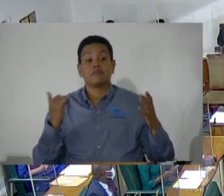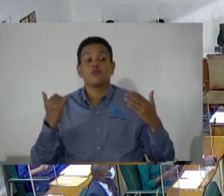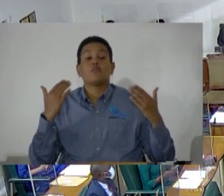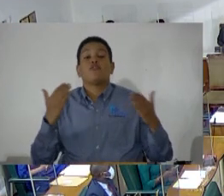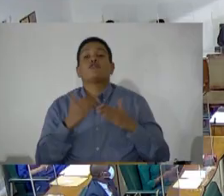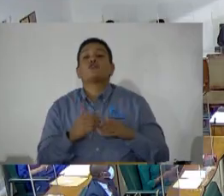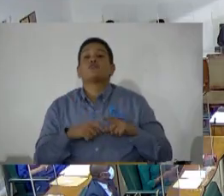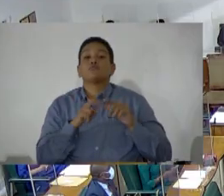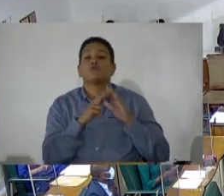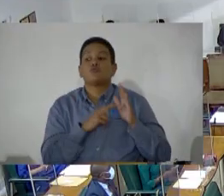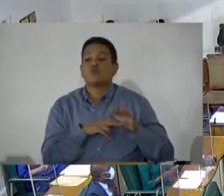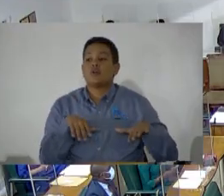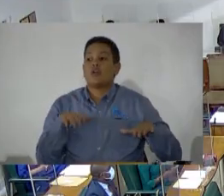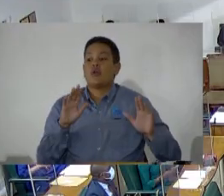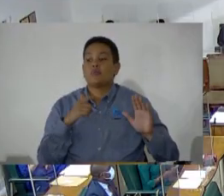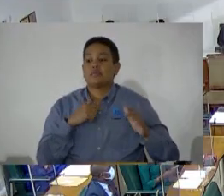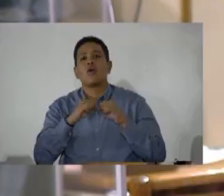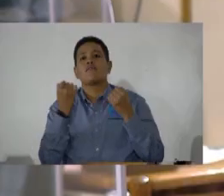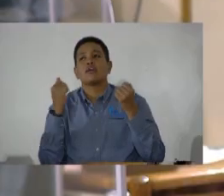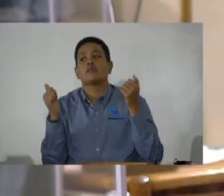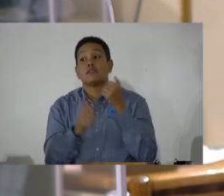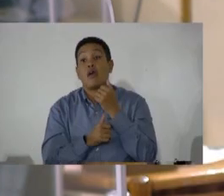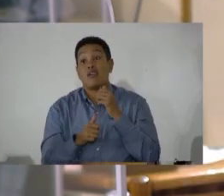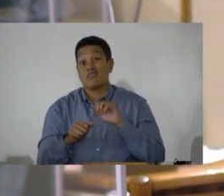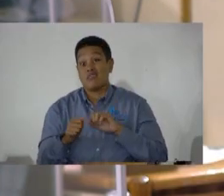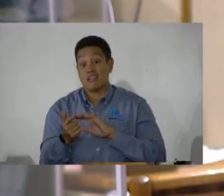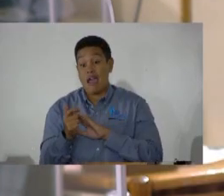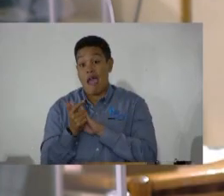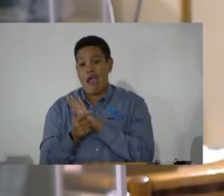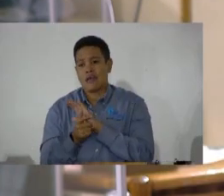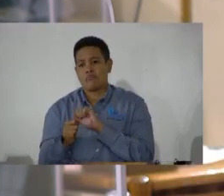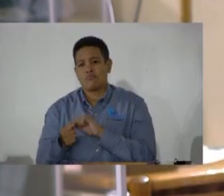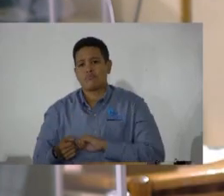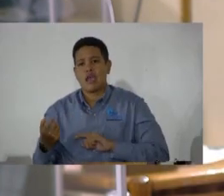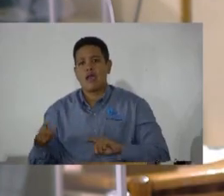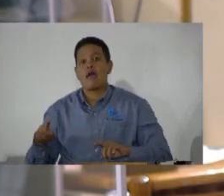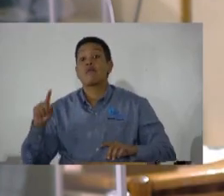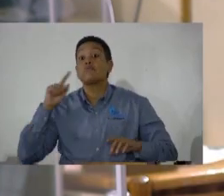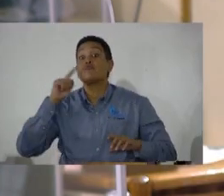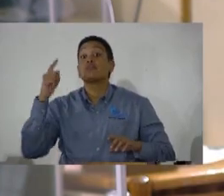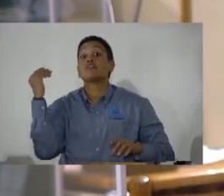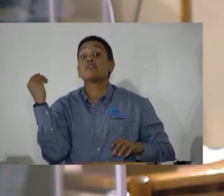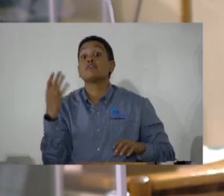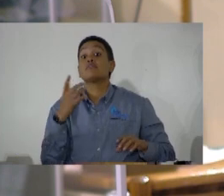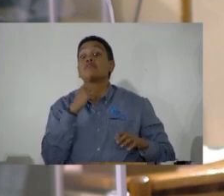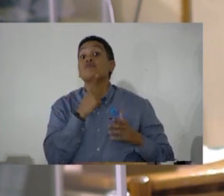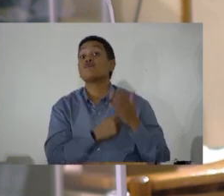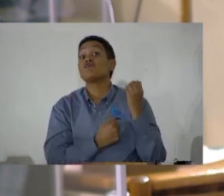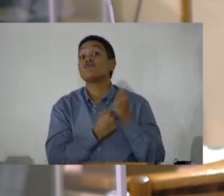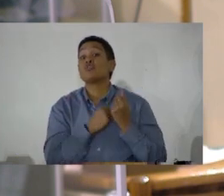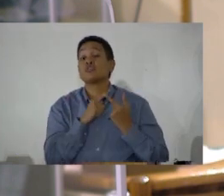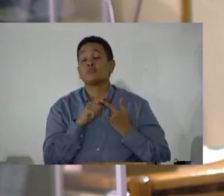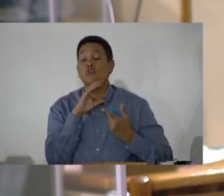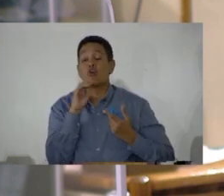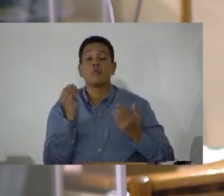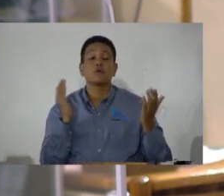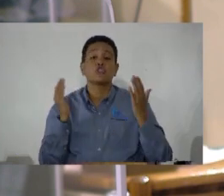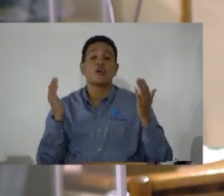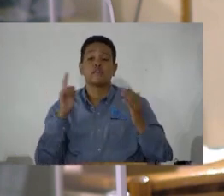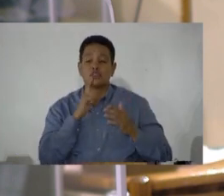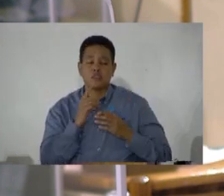Minister Dr. Harris Chang piloted the order. Essentially, the designation of trust and corporate service providers